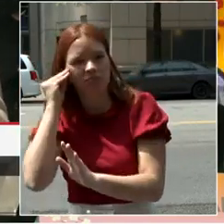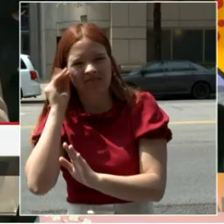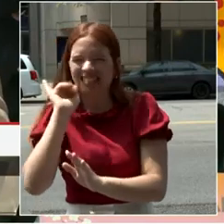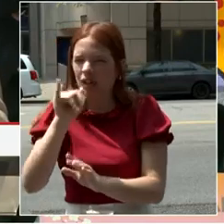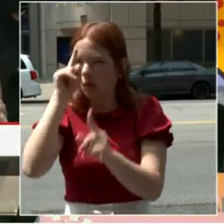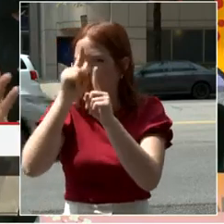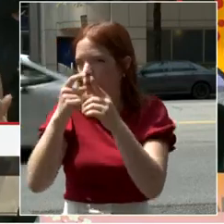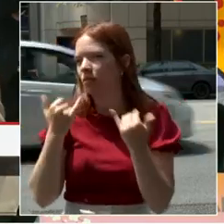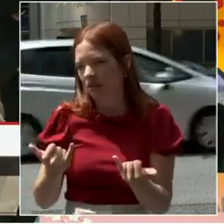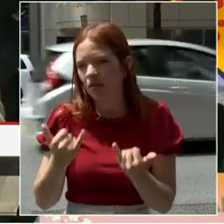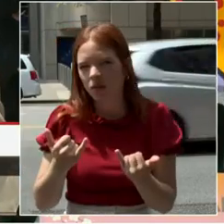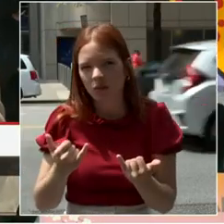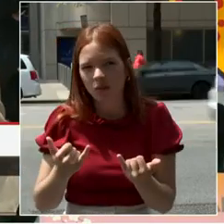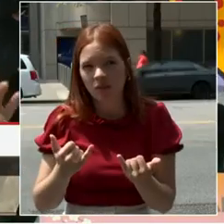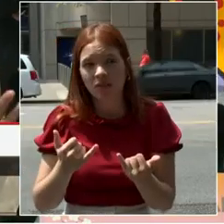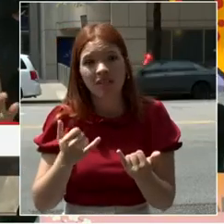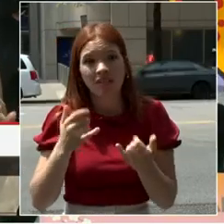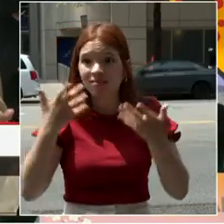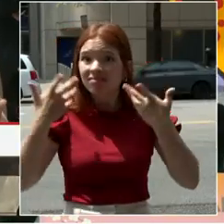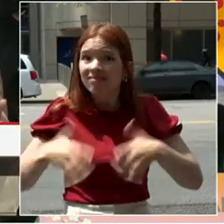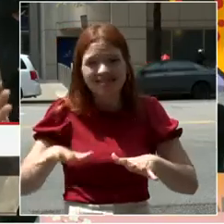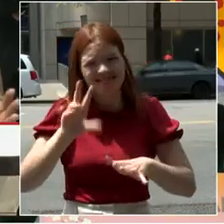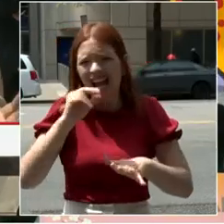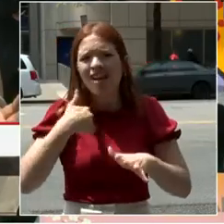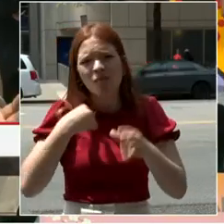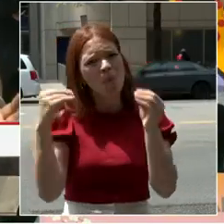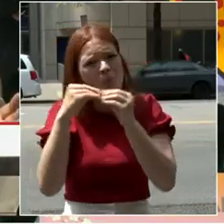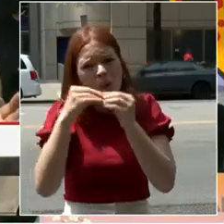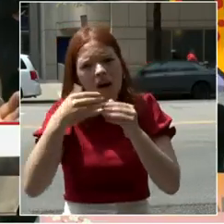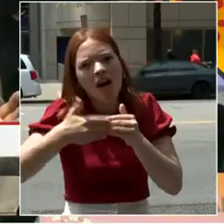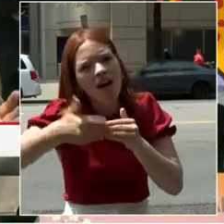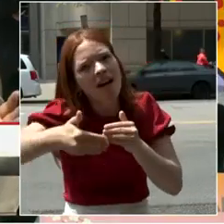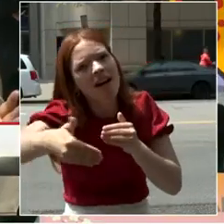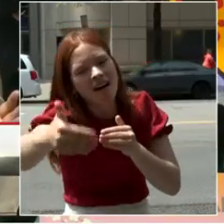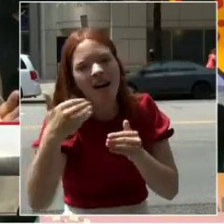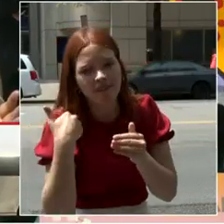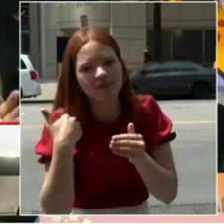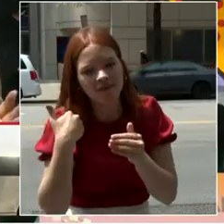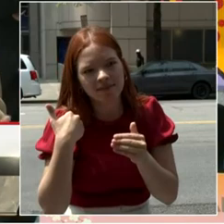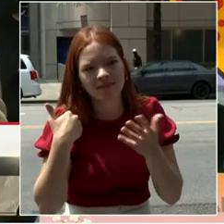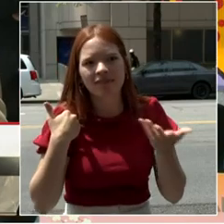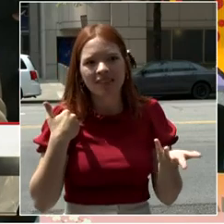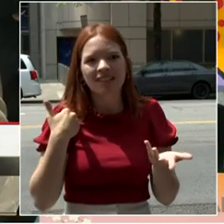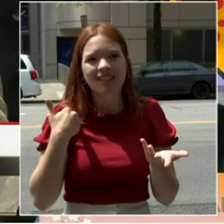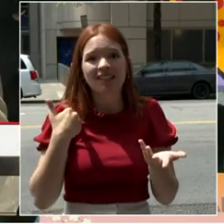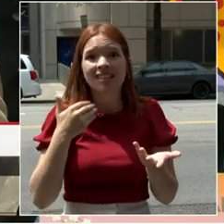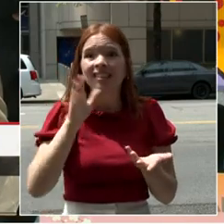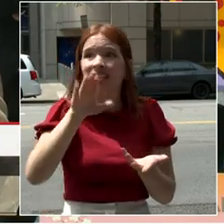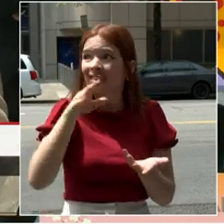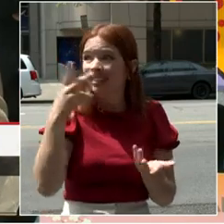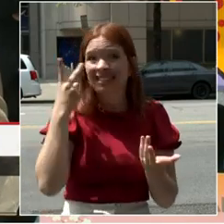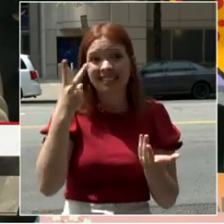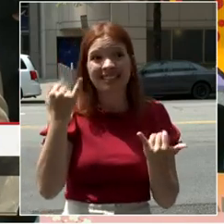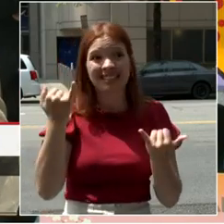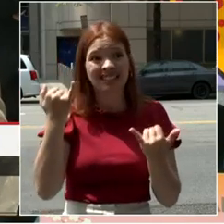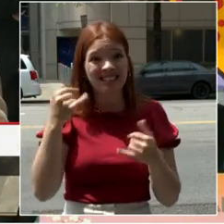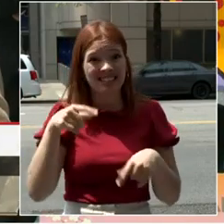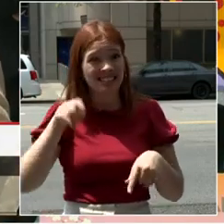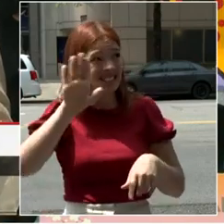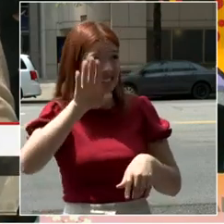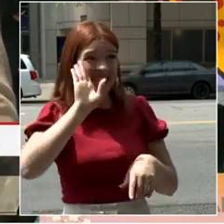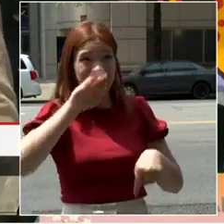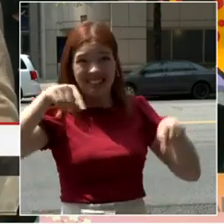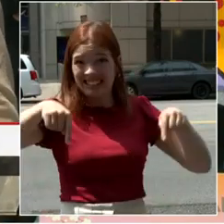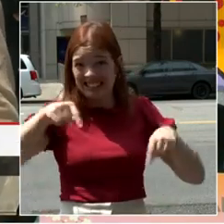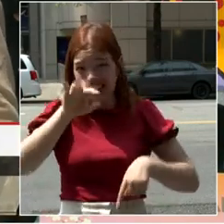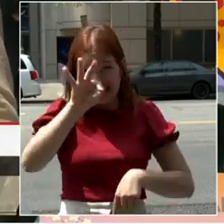more to do in the transformation of a downtown that's about 90% commercial and office buildings to what we